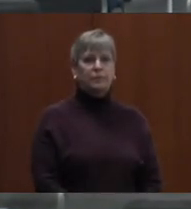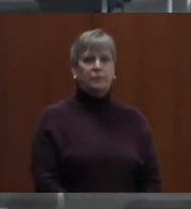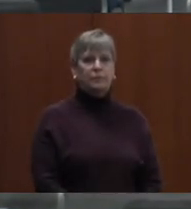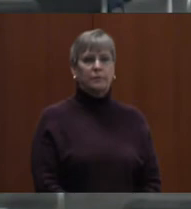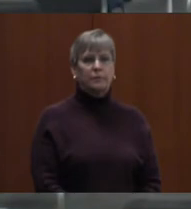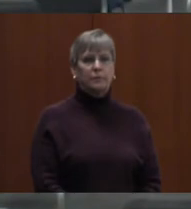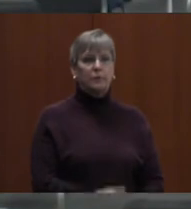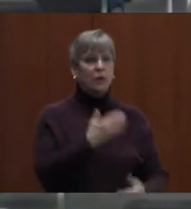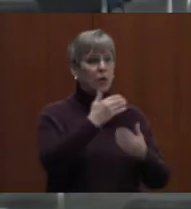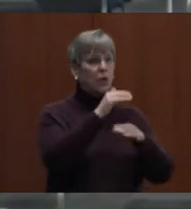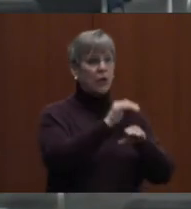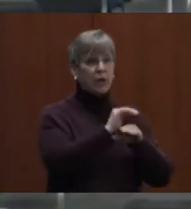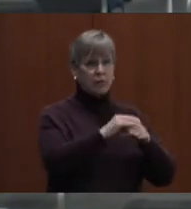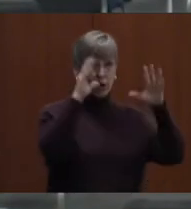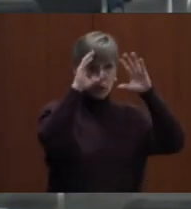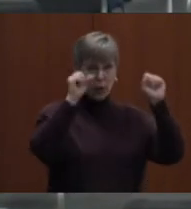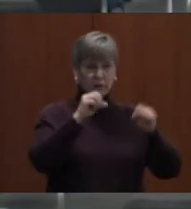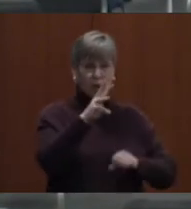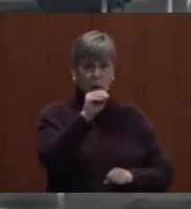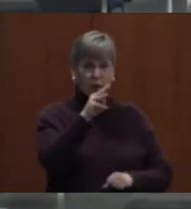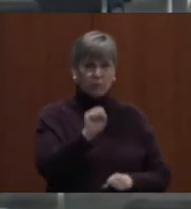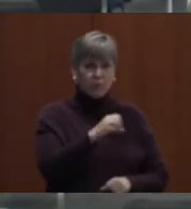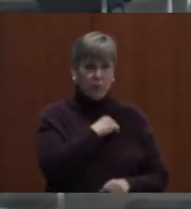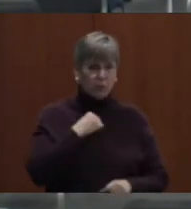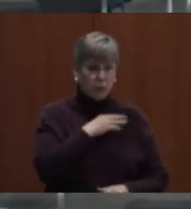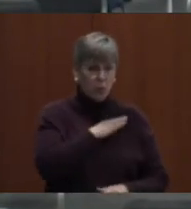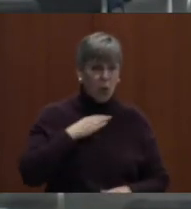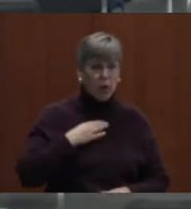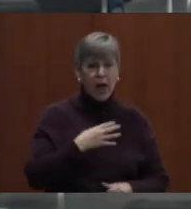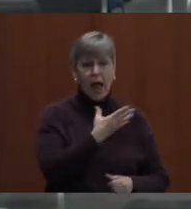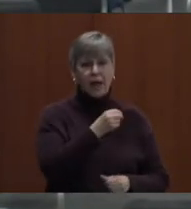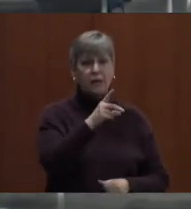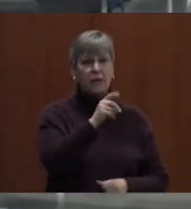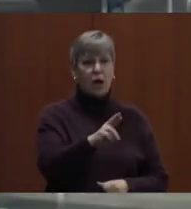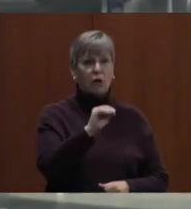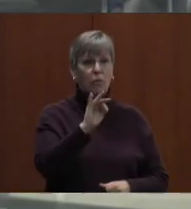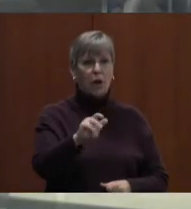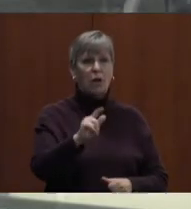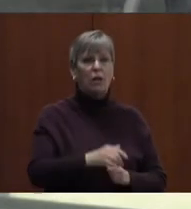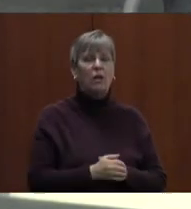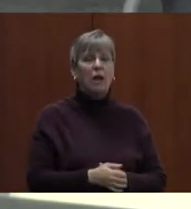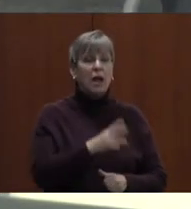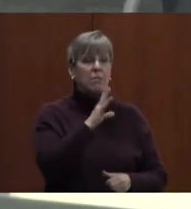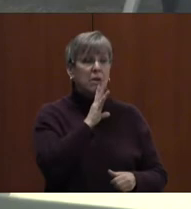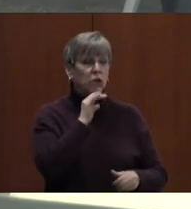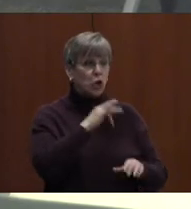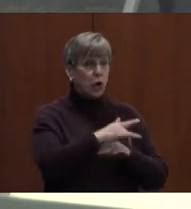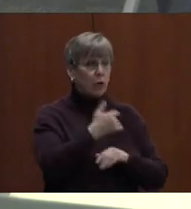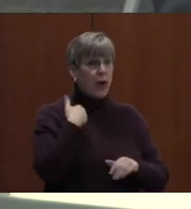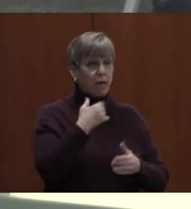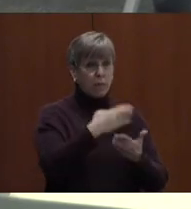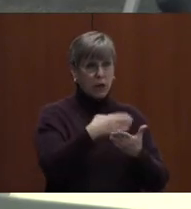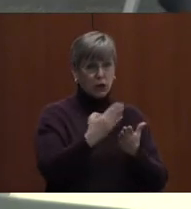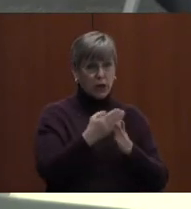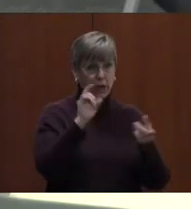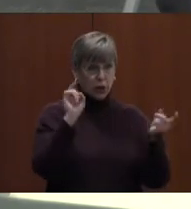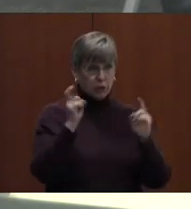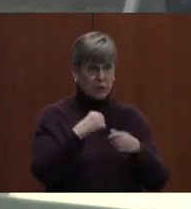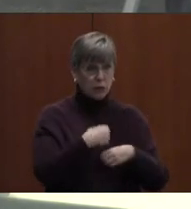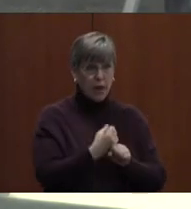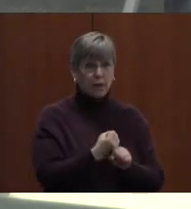Good evening, President Williams, members of the board, and Dr. Michael. As we mentioned earlier, we do have some budget adjustments.